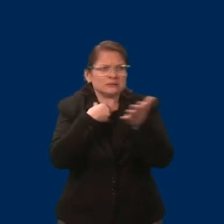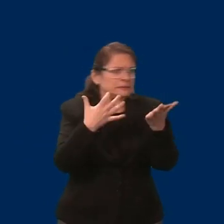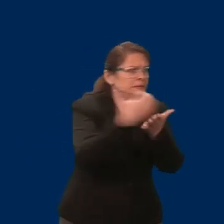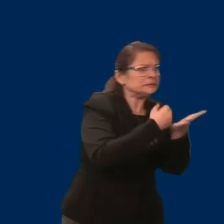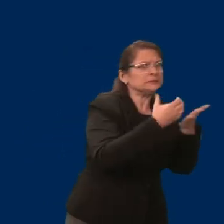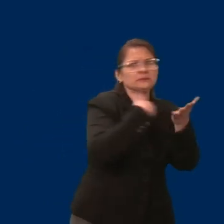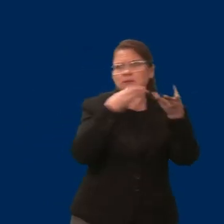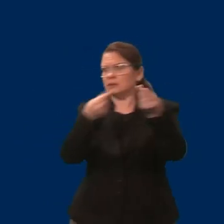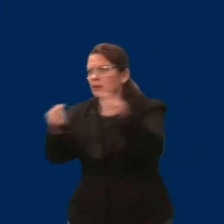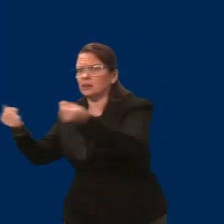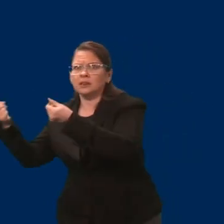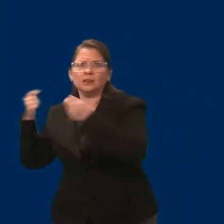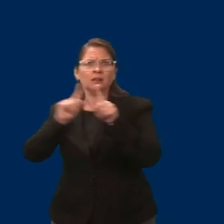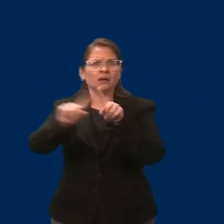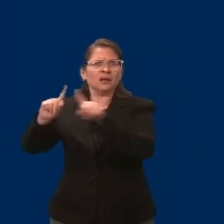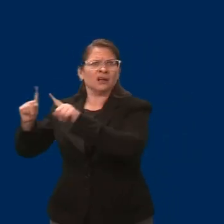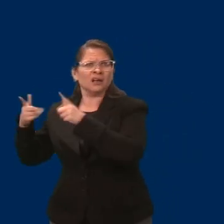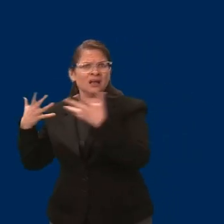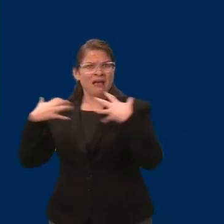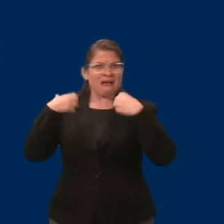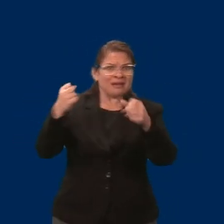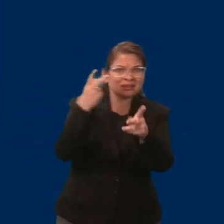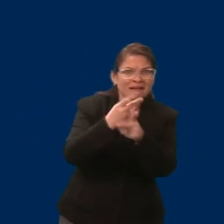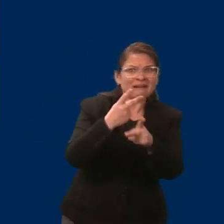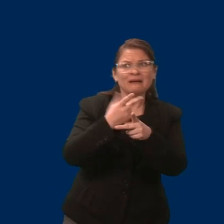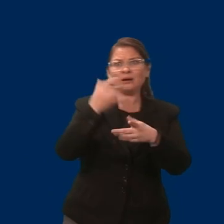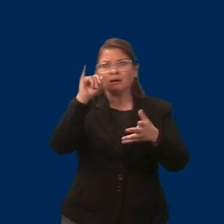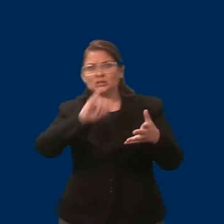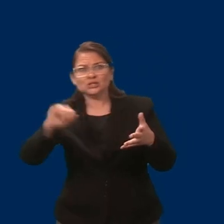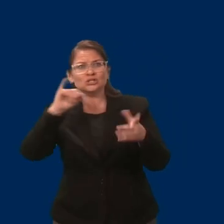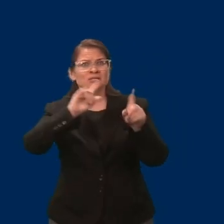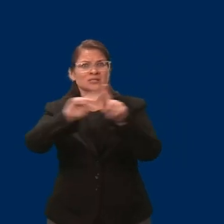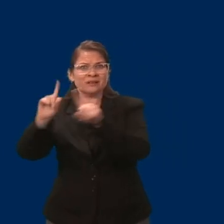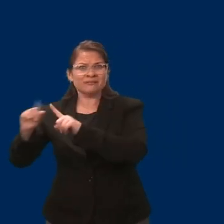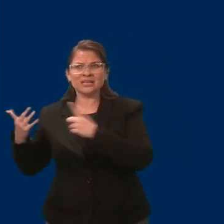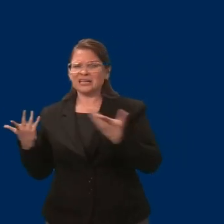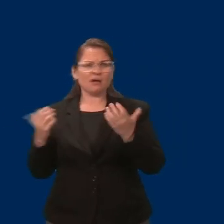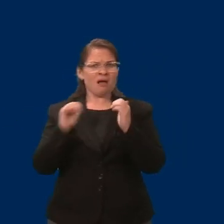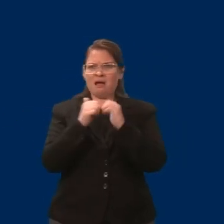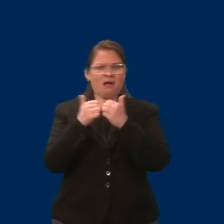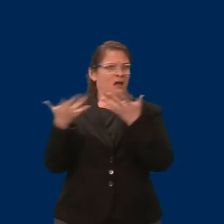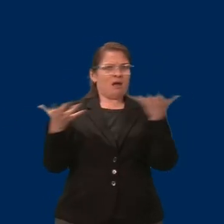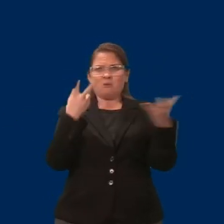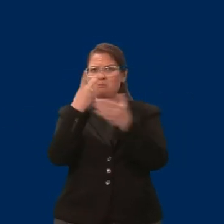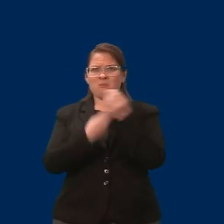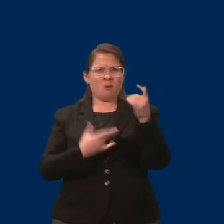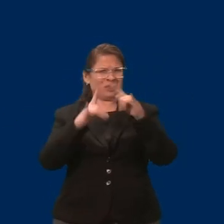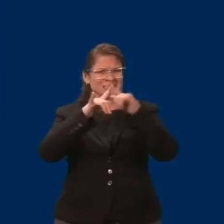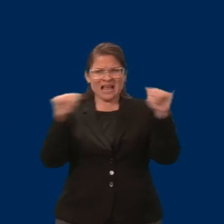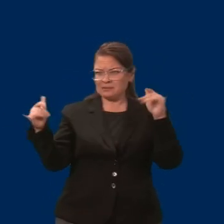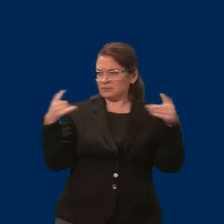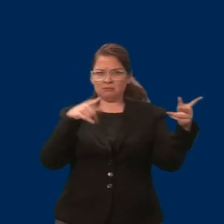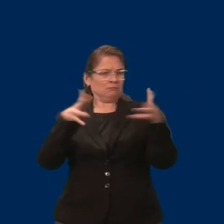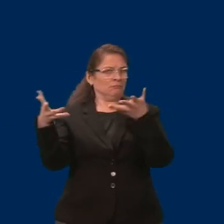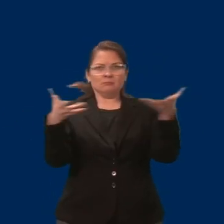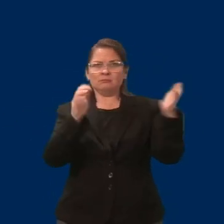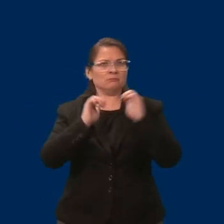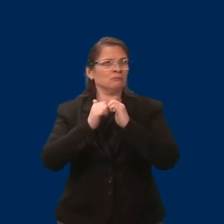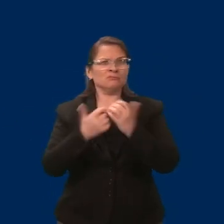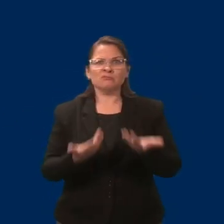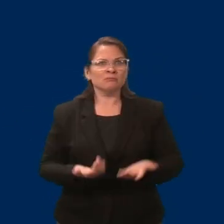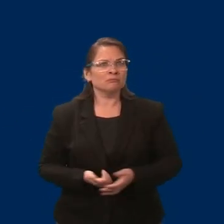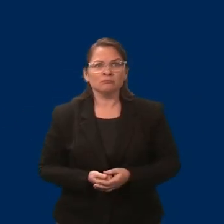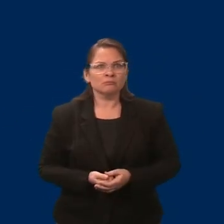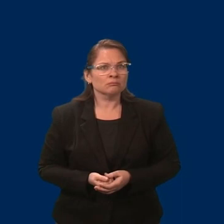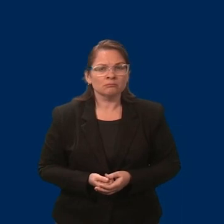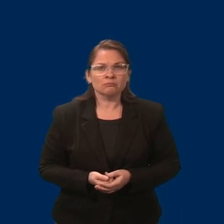premiums. Another two years of successful employment went by, and I was notified that I would need to start paying for my Medicare